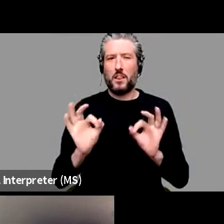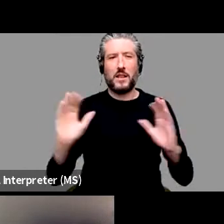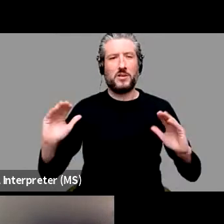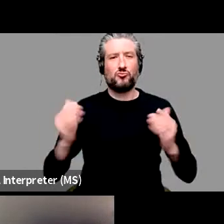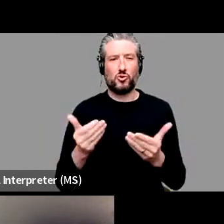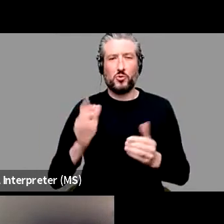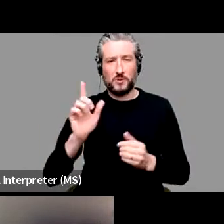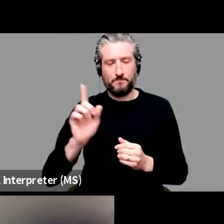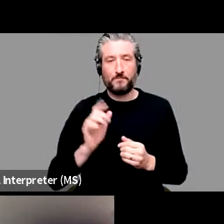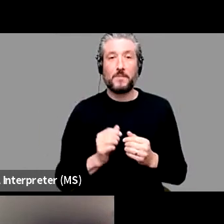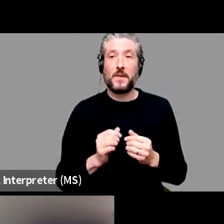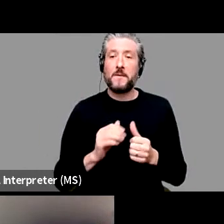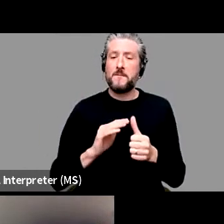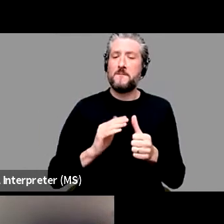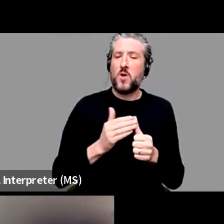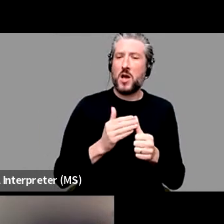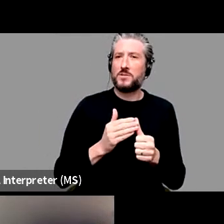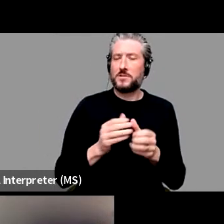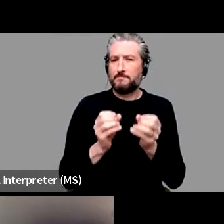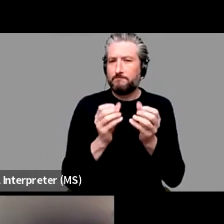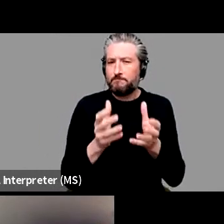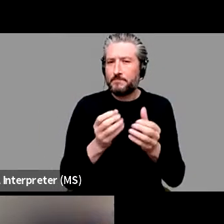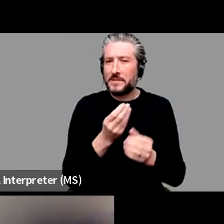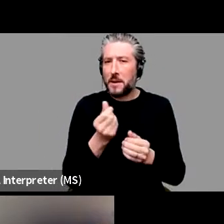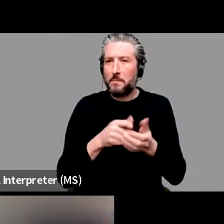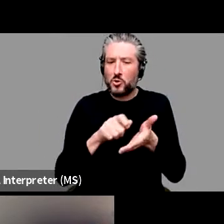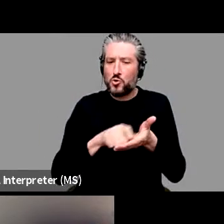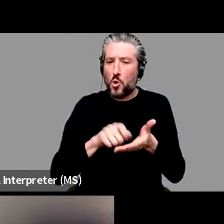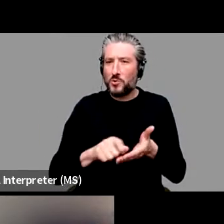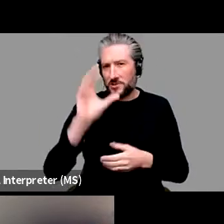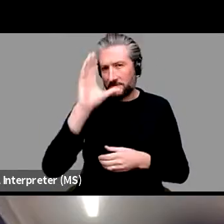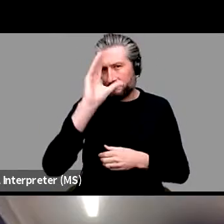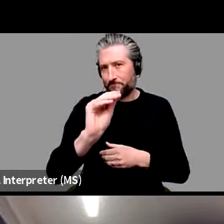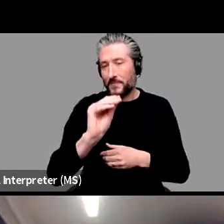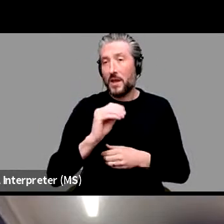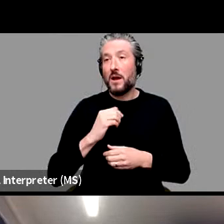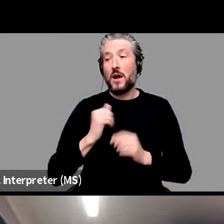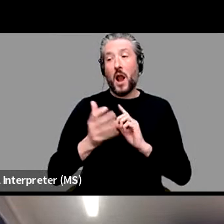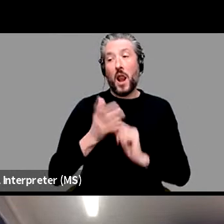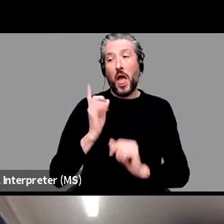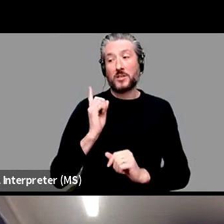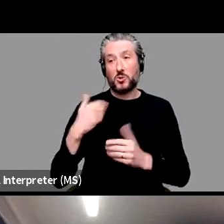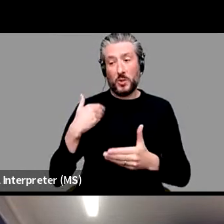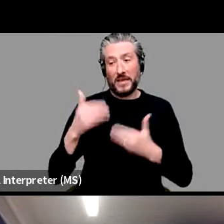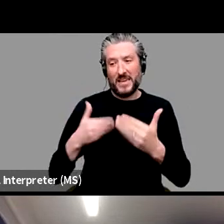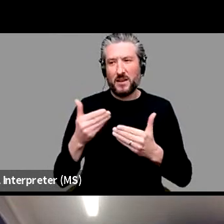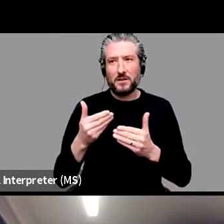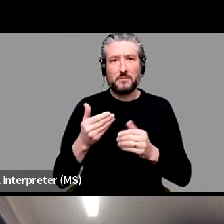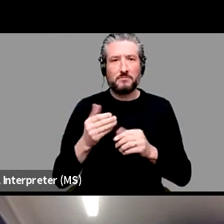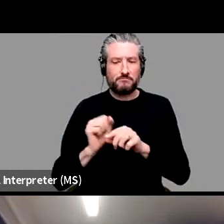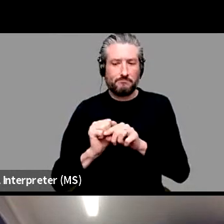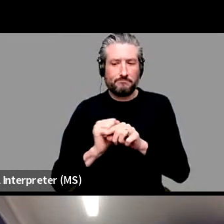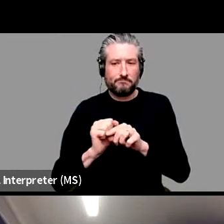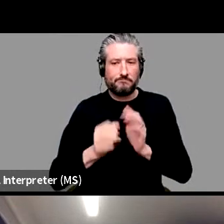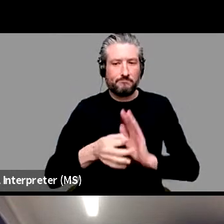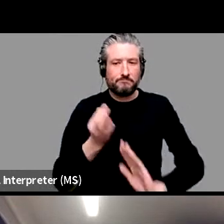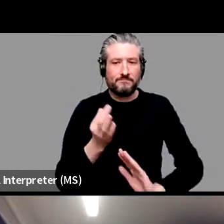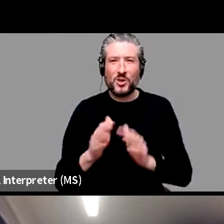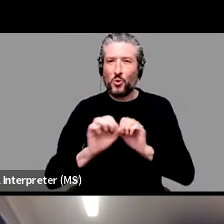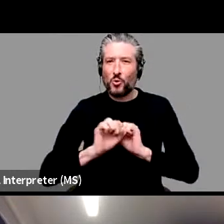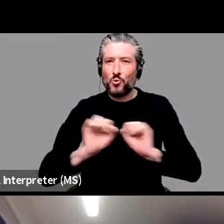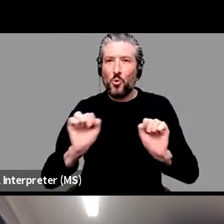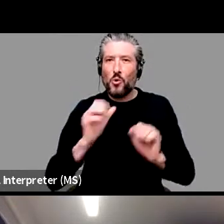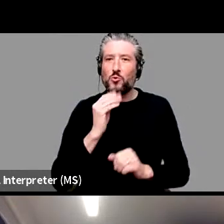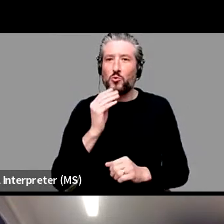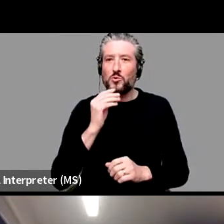few quick notes because we've been improving things since last week, I think, at least on the sort of user experience. So the the